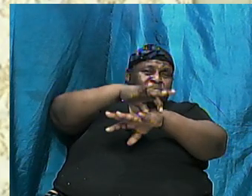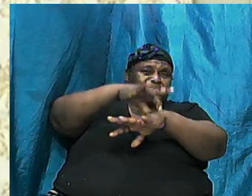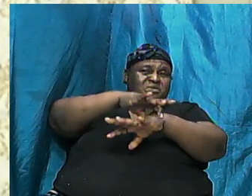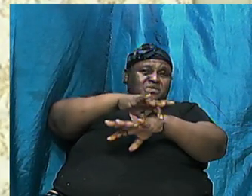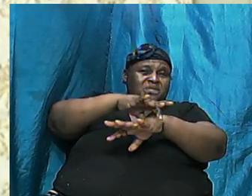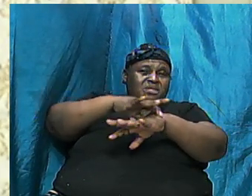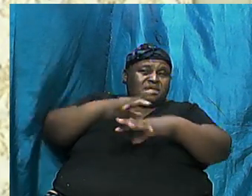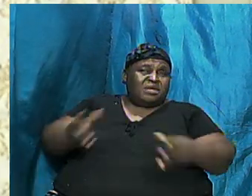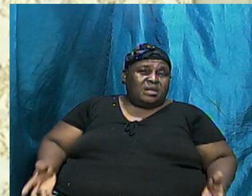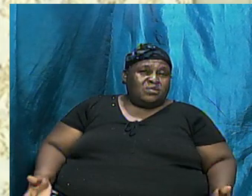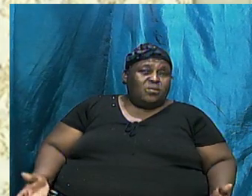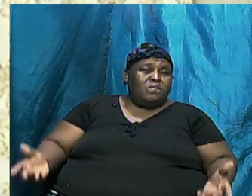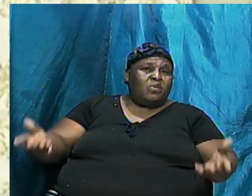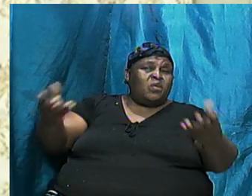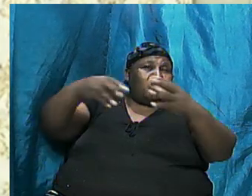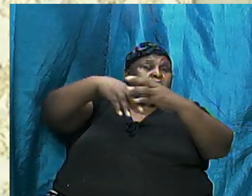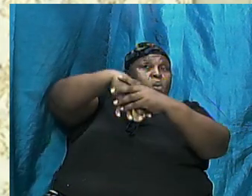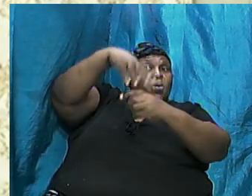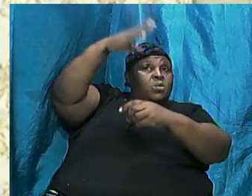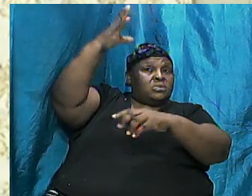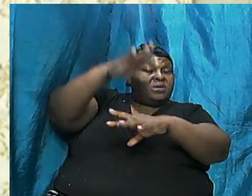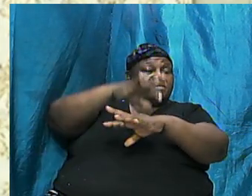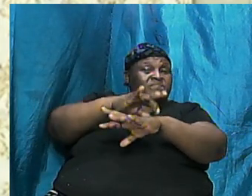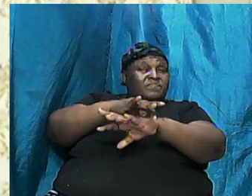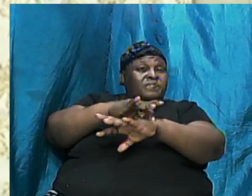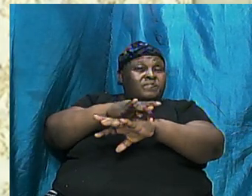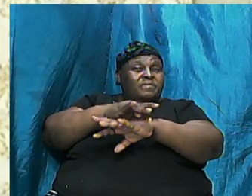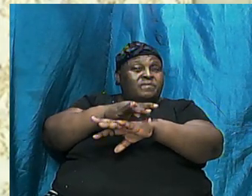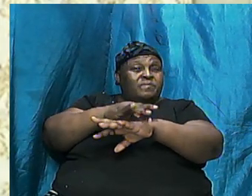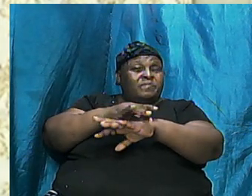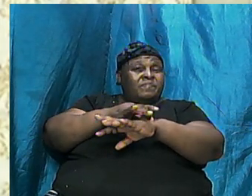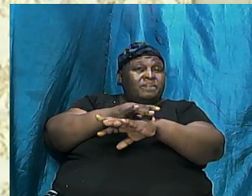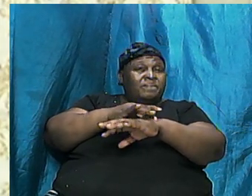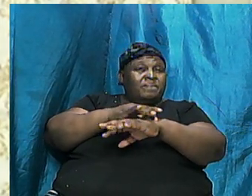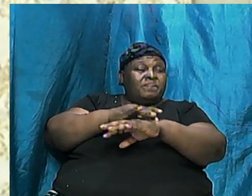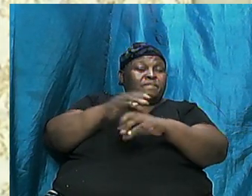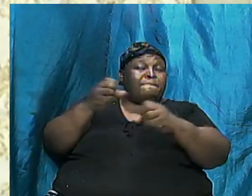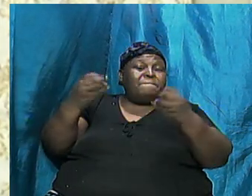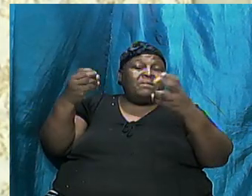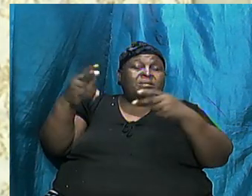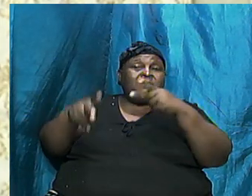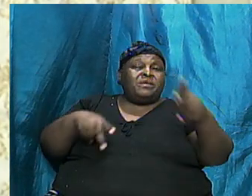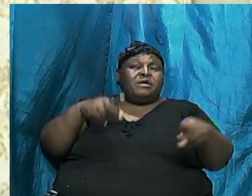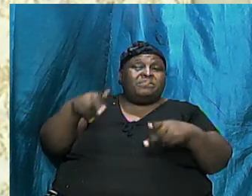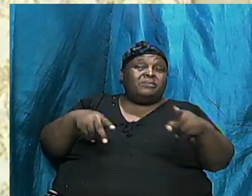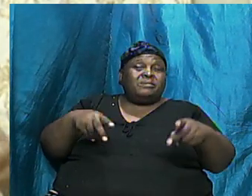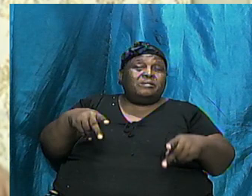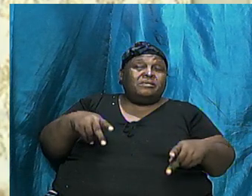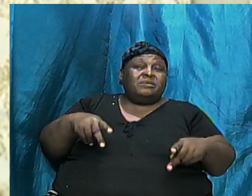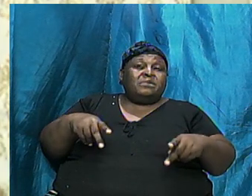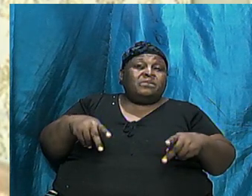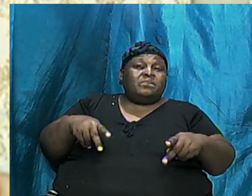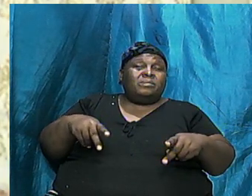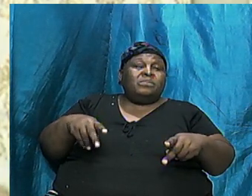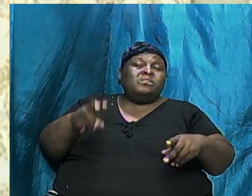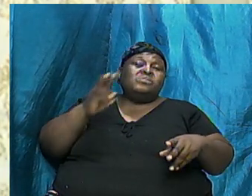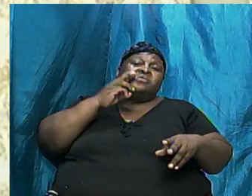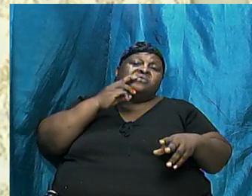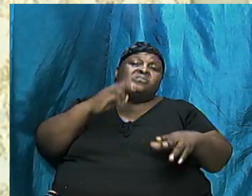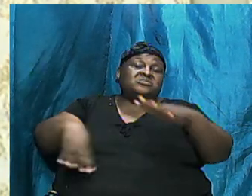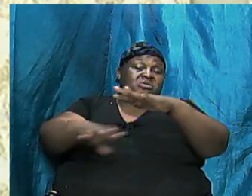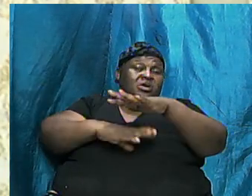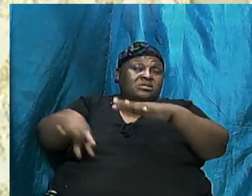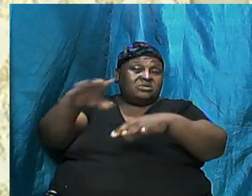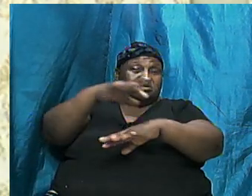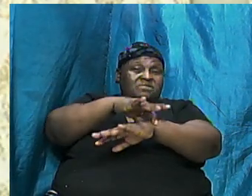Up Also Many Folks Prior To A Certain Time Did Not Realize And Recognize That Water Was Under The Earth